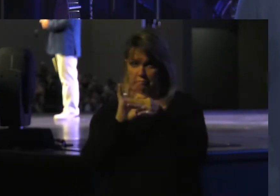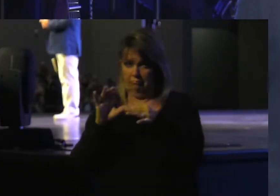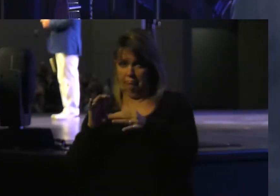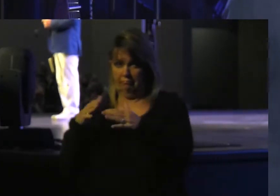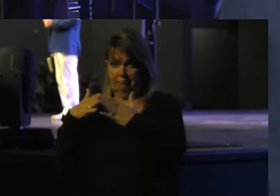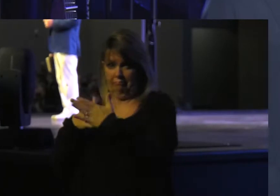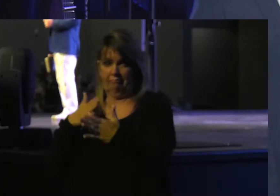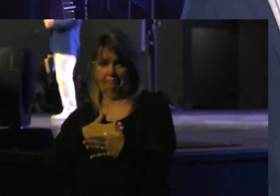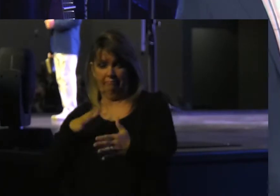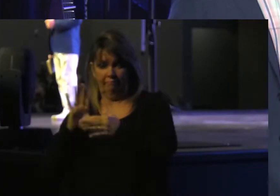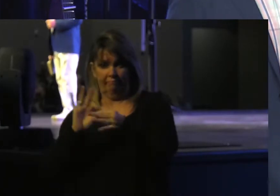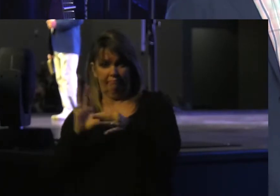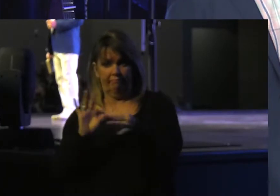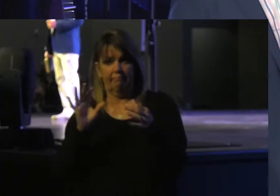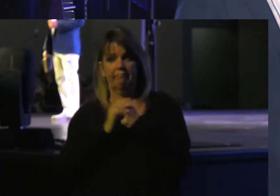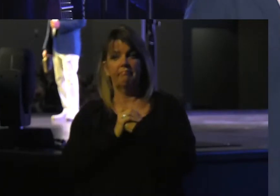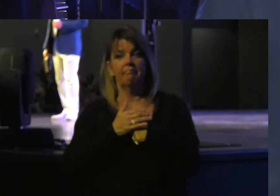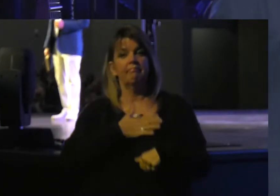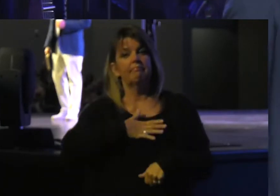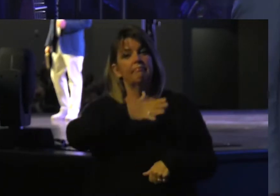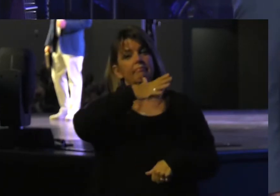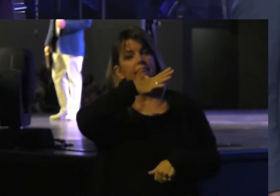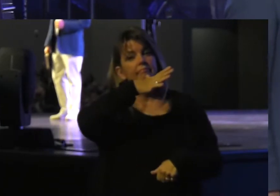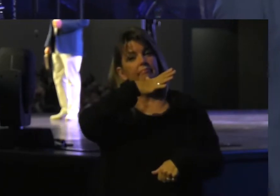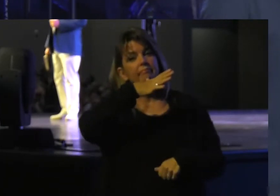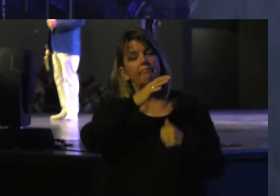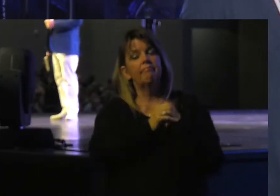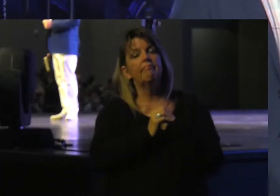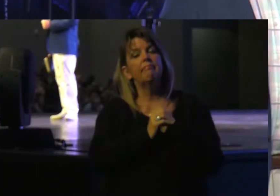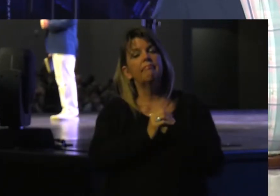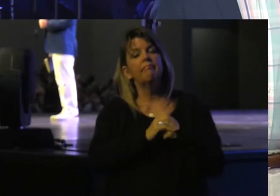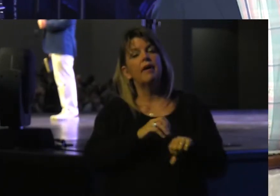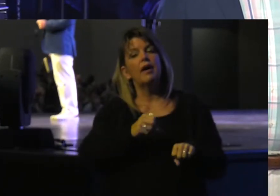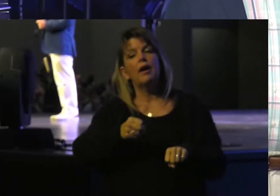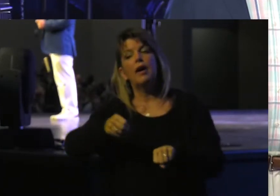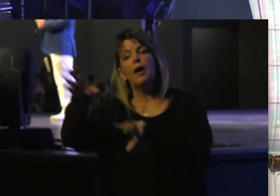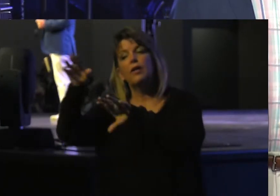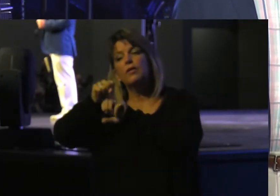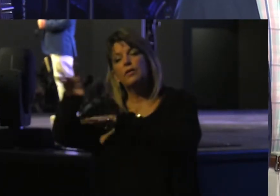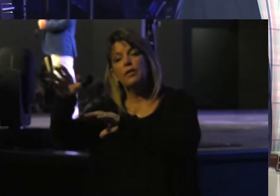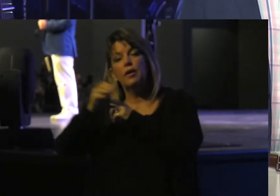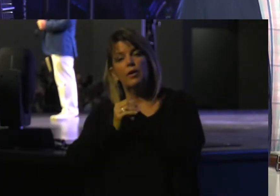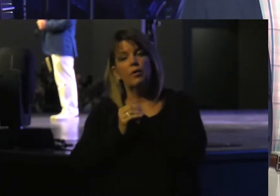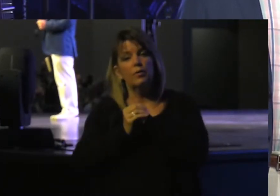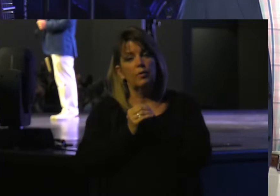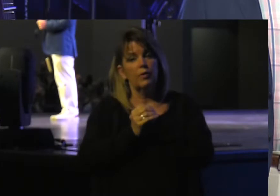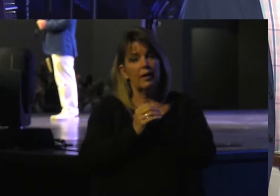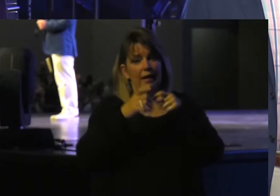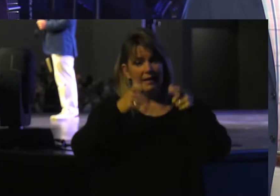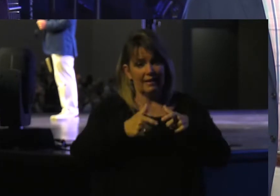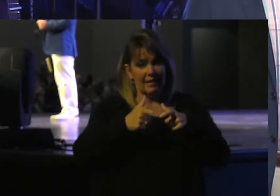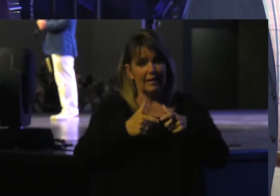I remember once my mother unloaded the dishwasher across the room.